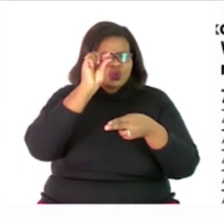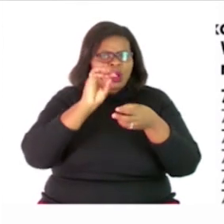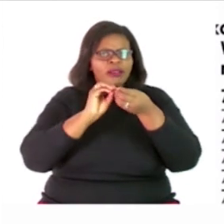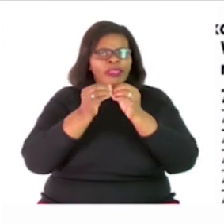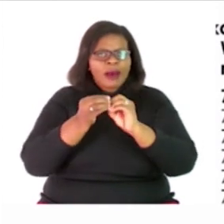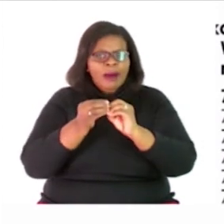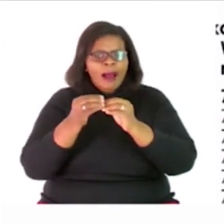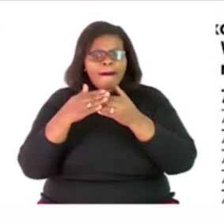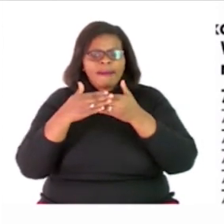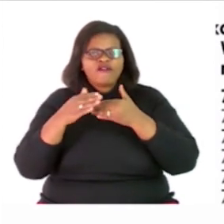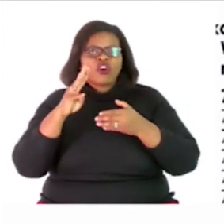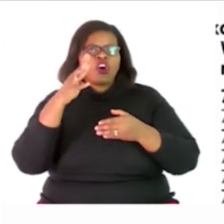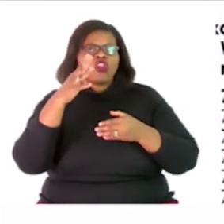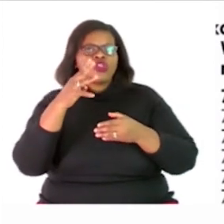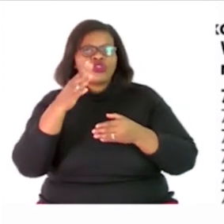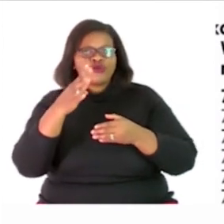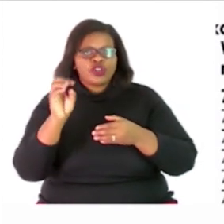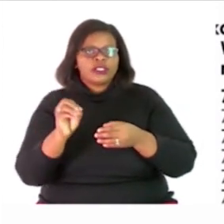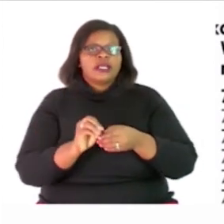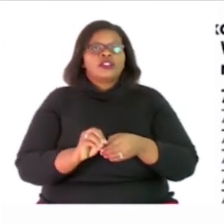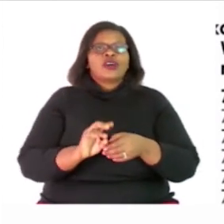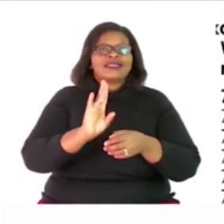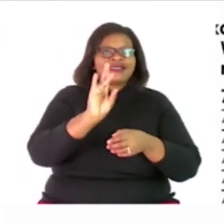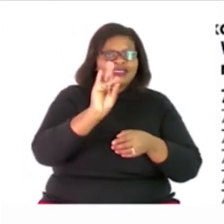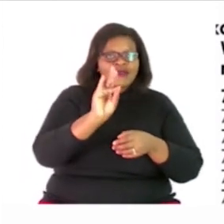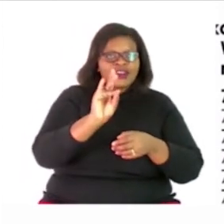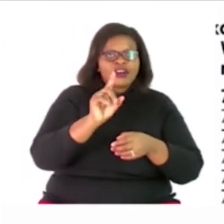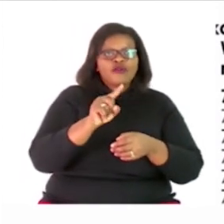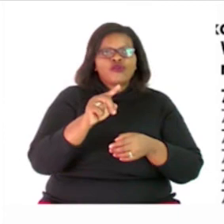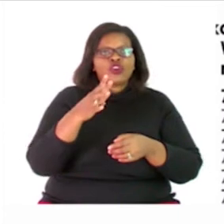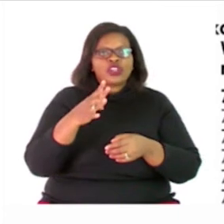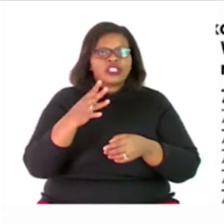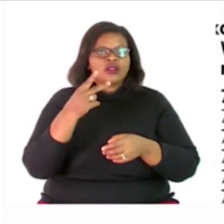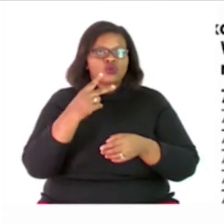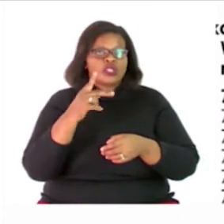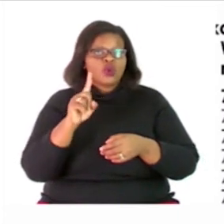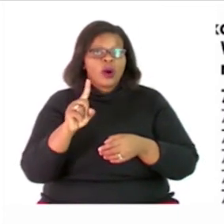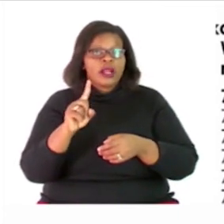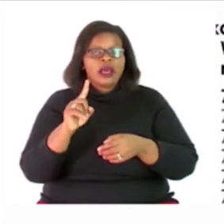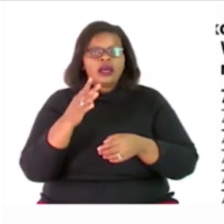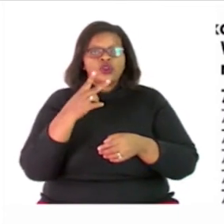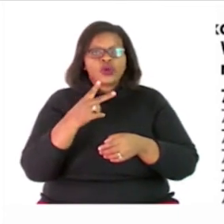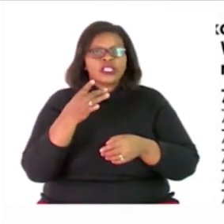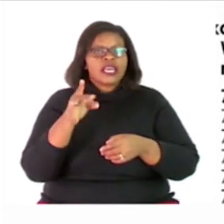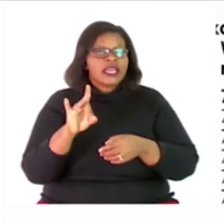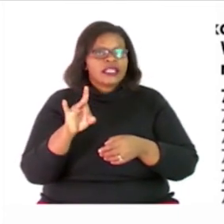7 14 21 28 and 35